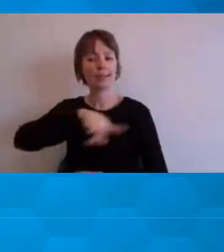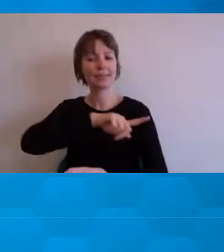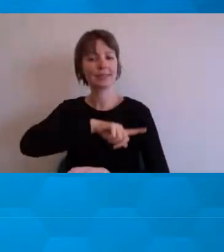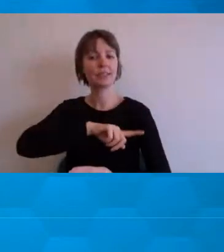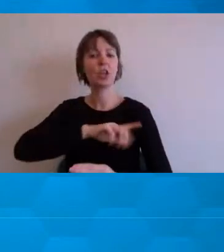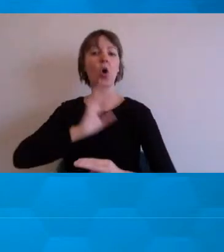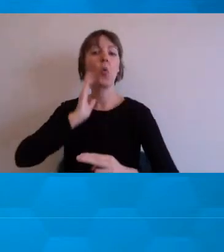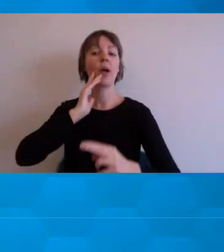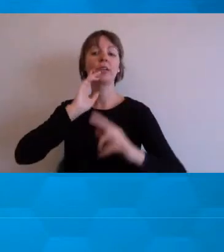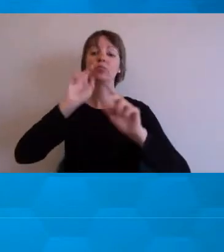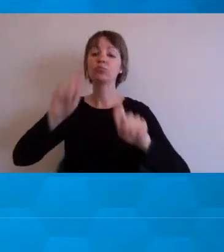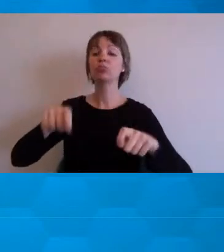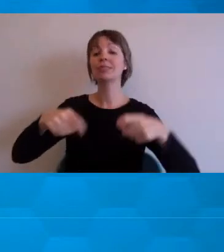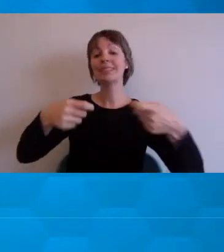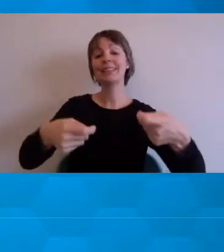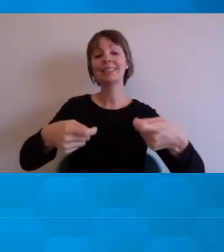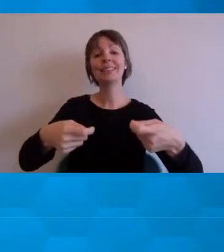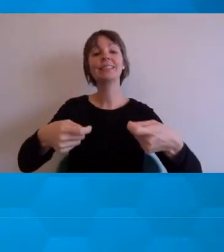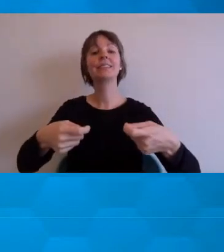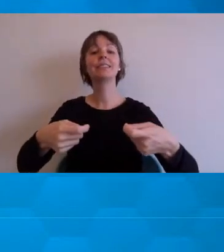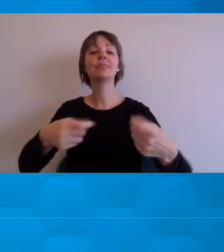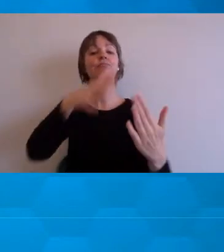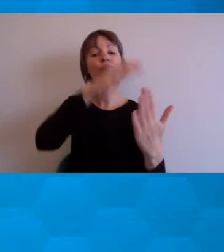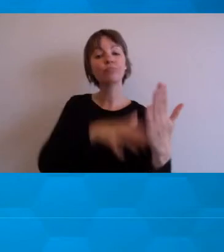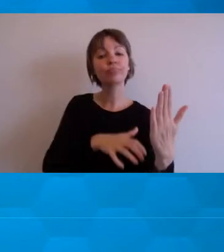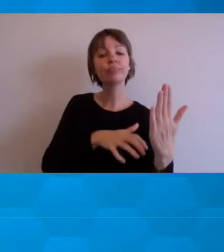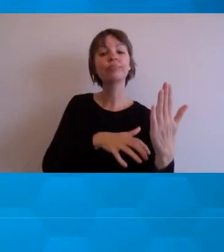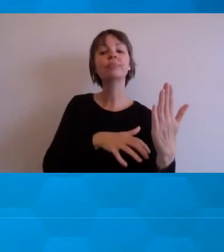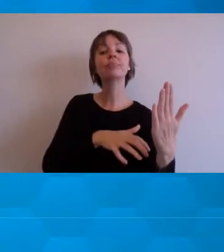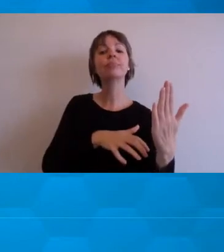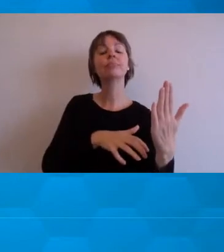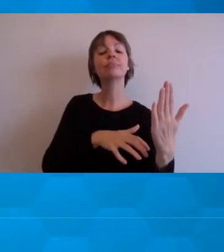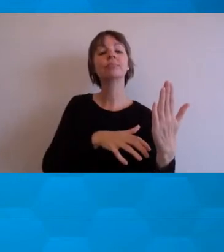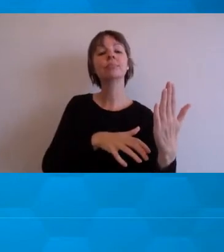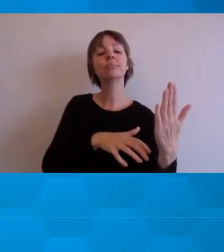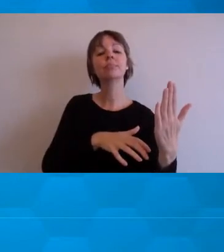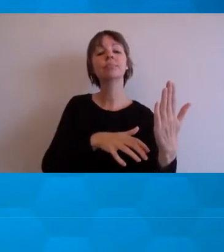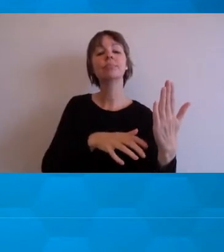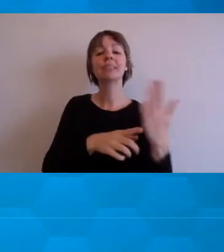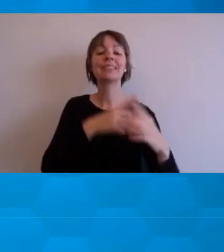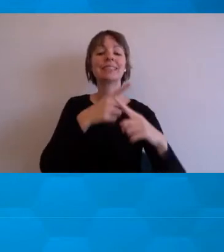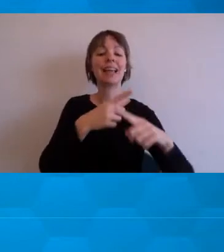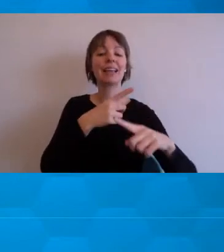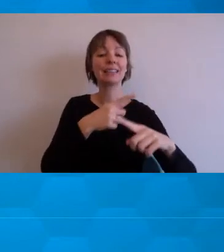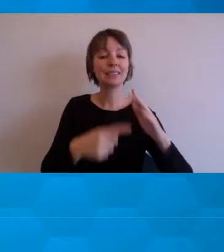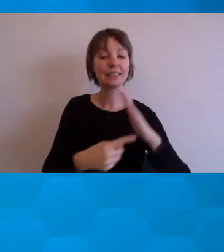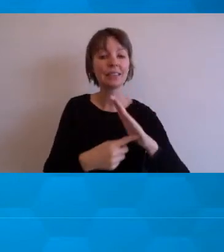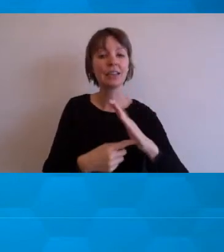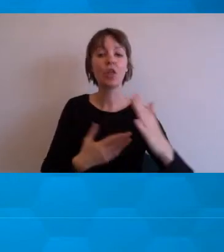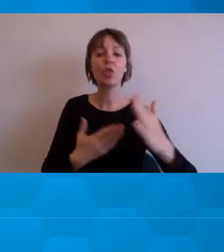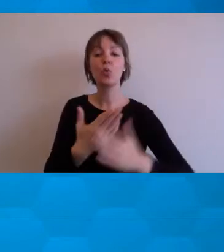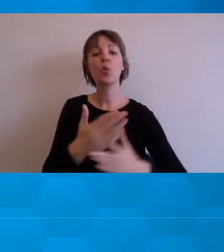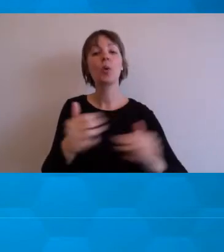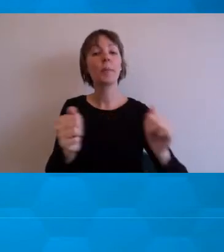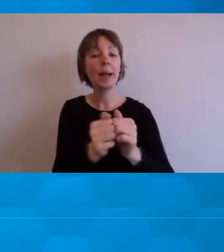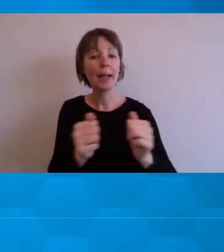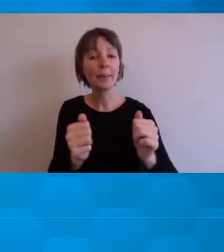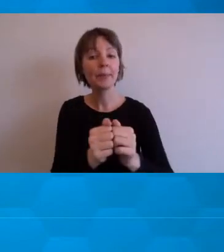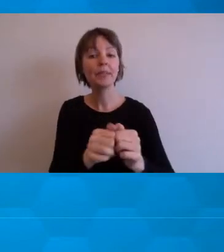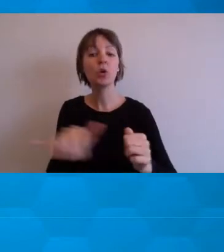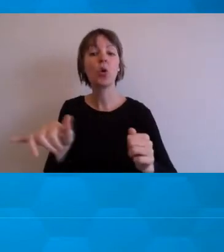text, presenting text, whether it's through papers and written word, whether it's through